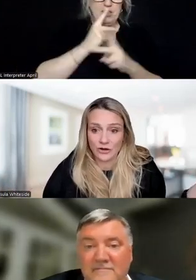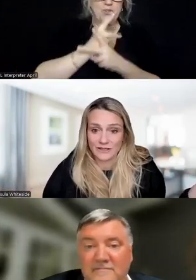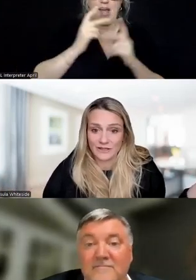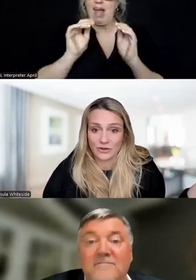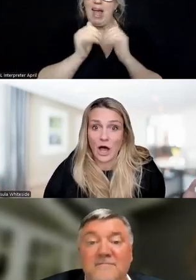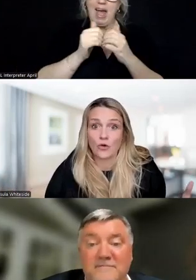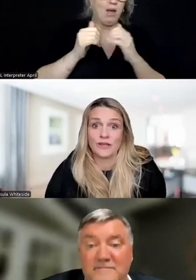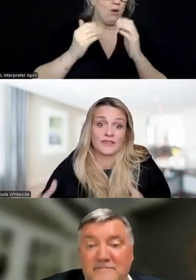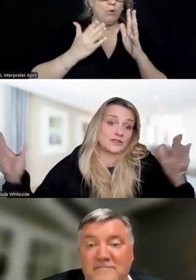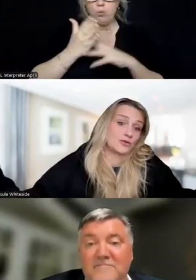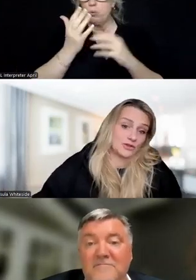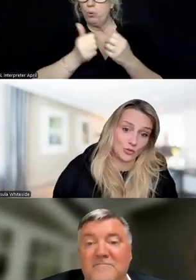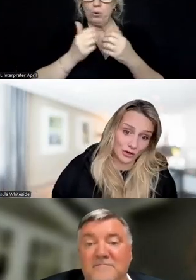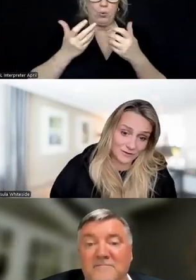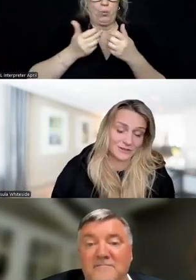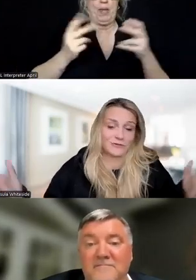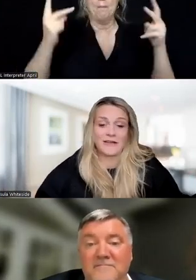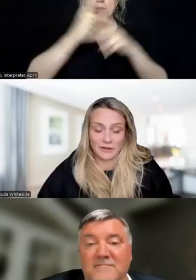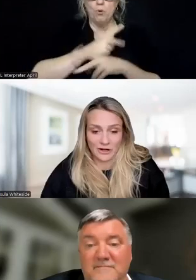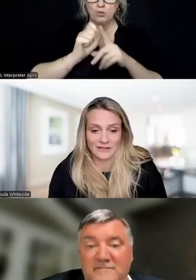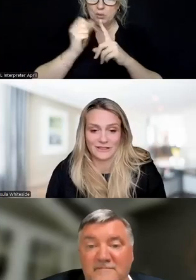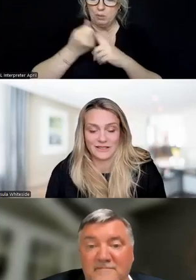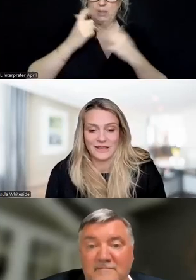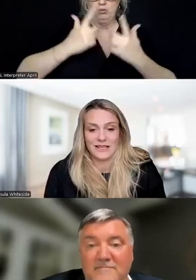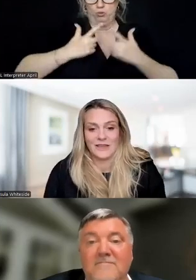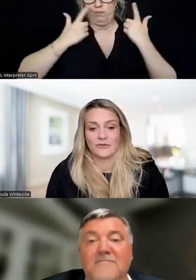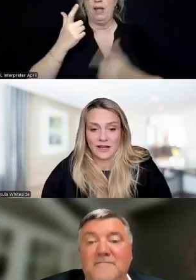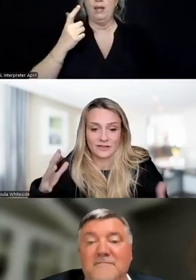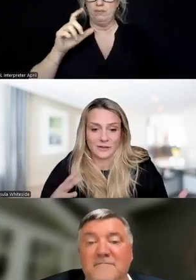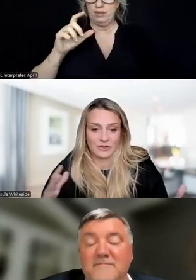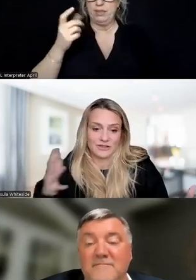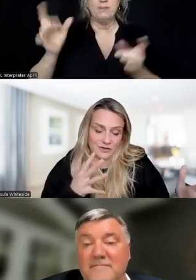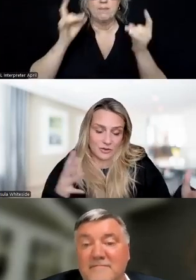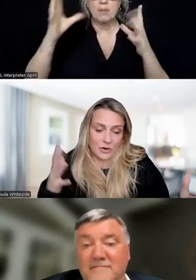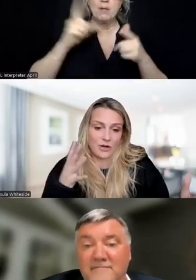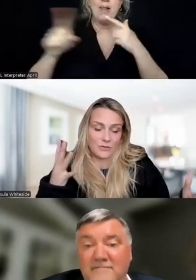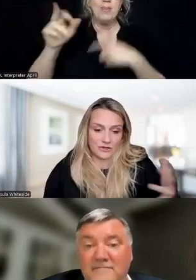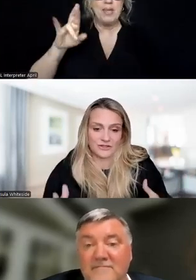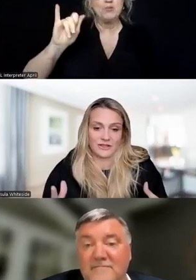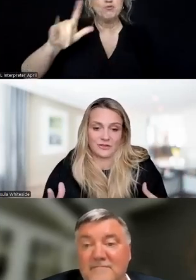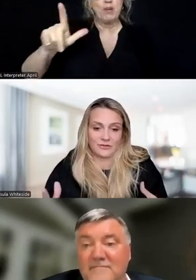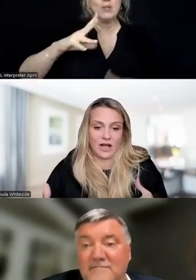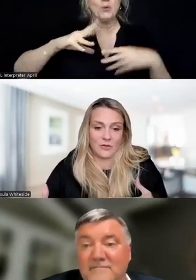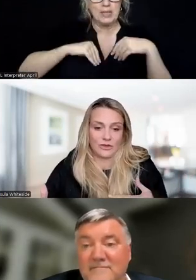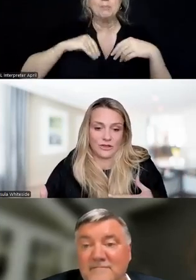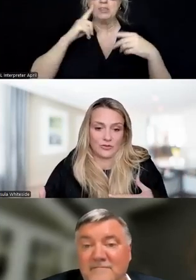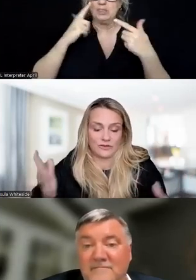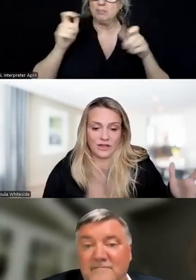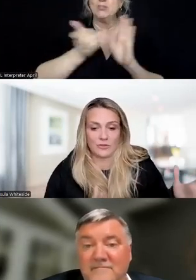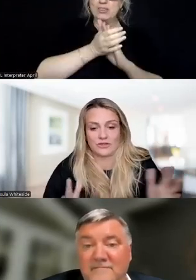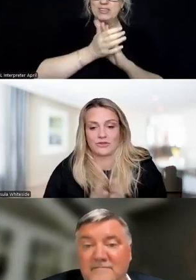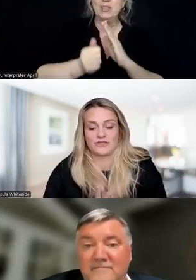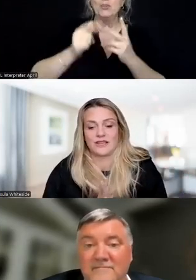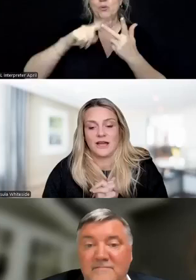through a crisis without making the situation worse, surviving a crisis. And then radical acceptance is also a major skill within